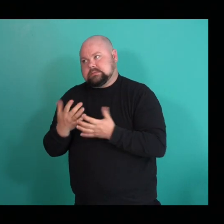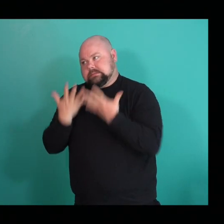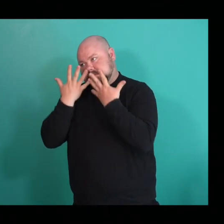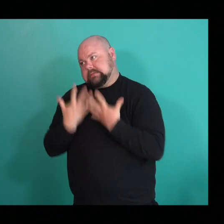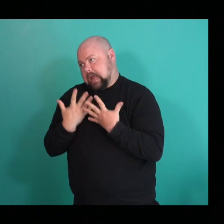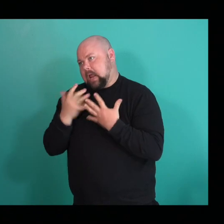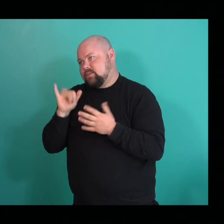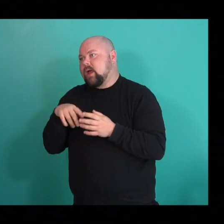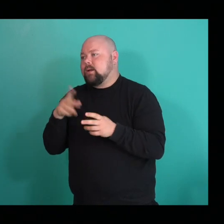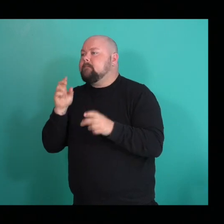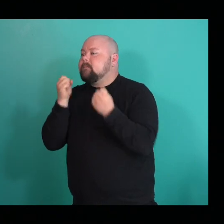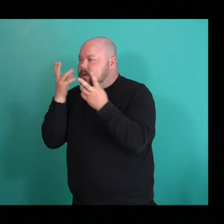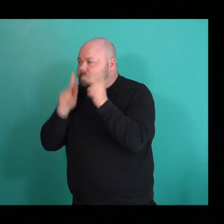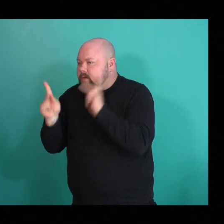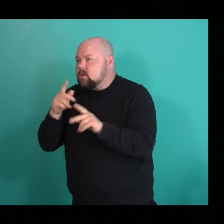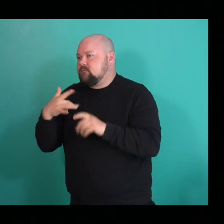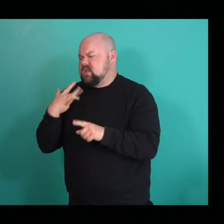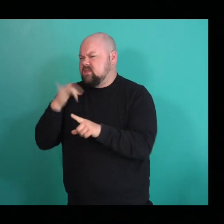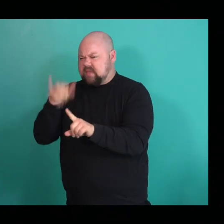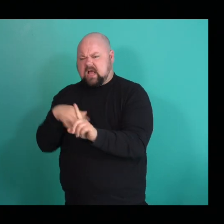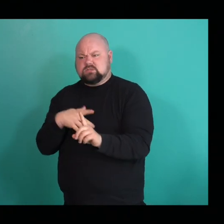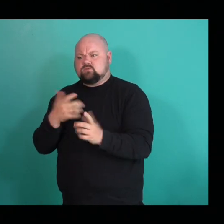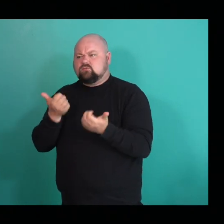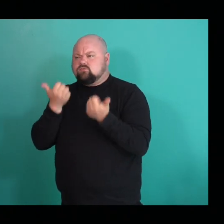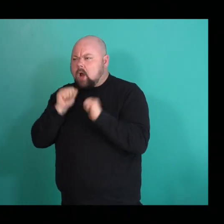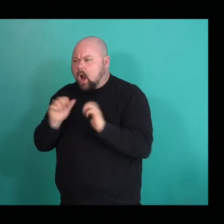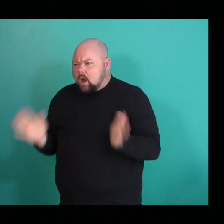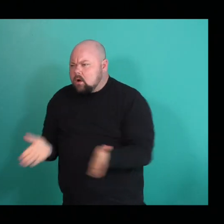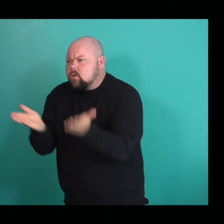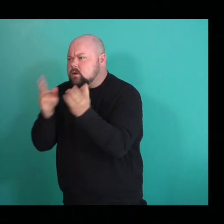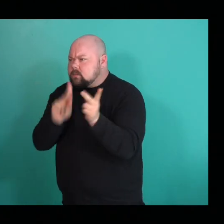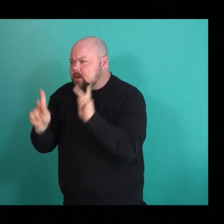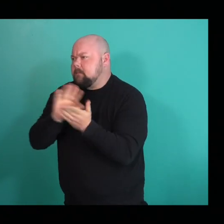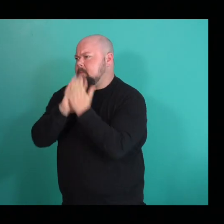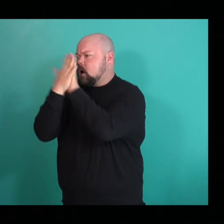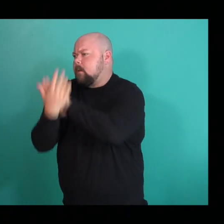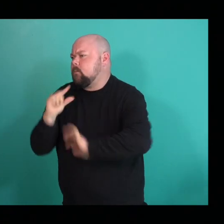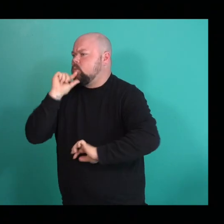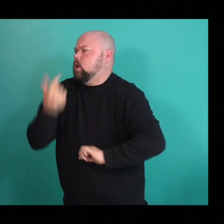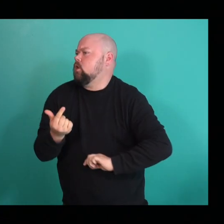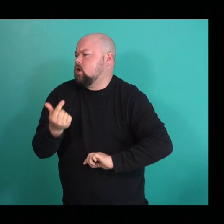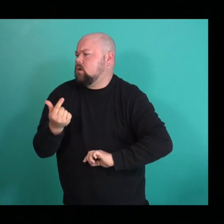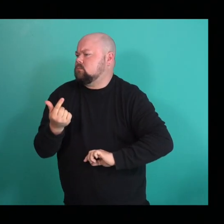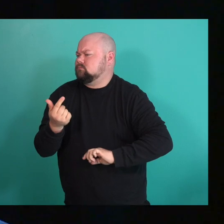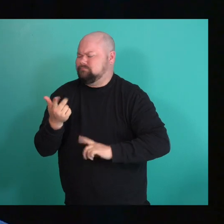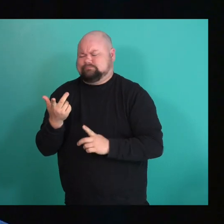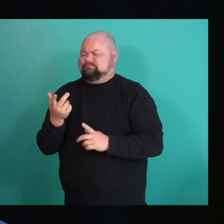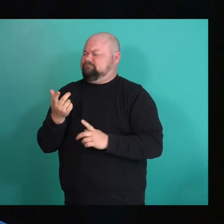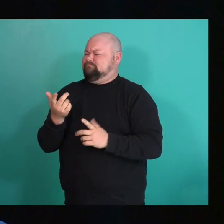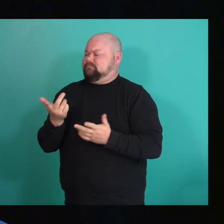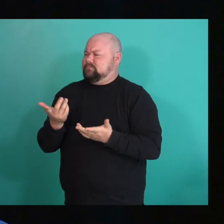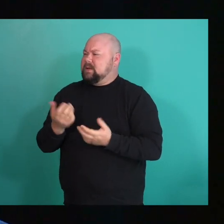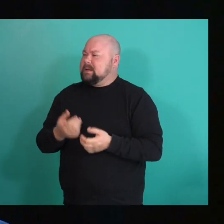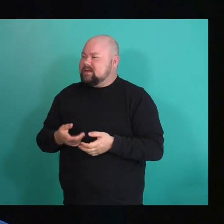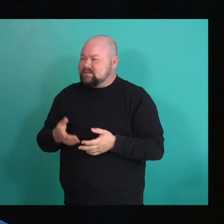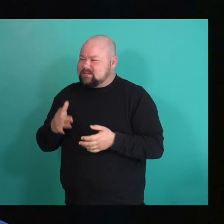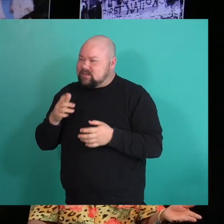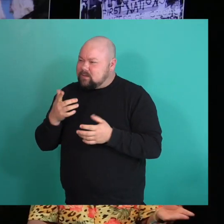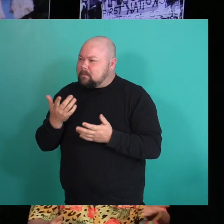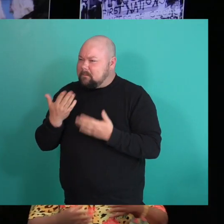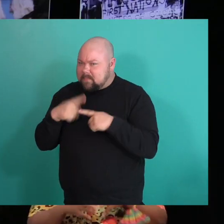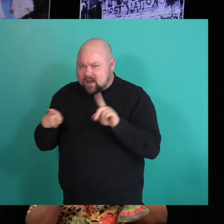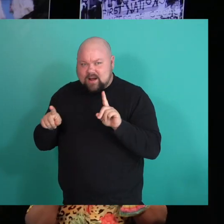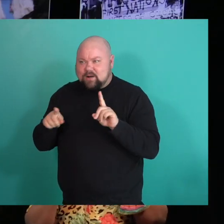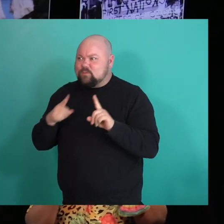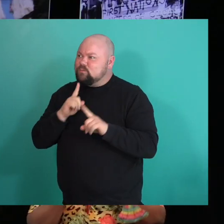indoctrination when it's just like giving people the idea that other people exist